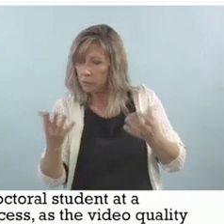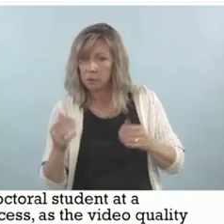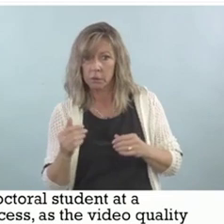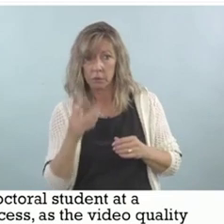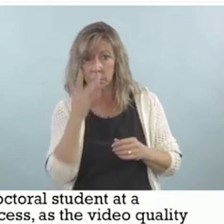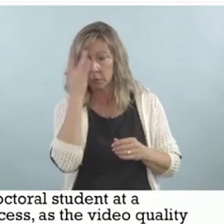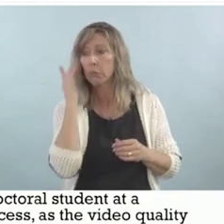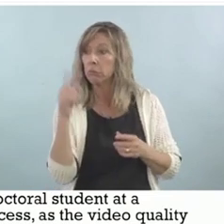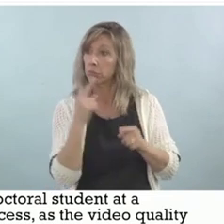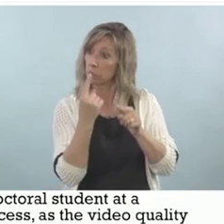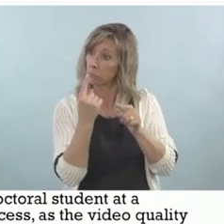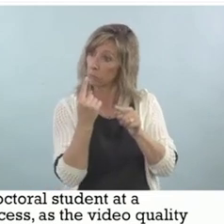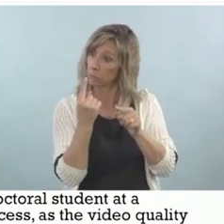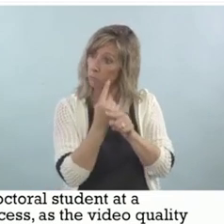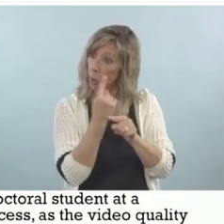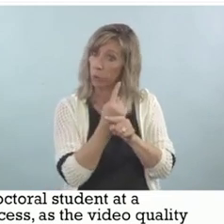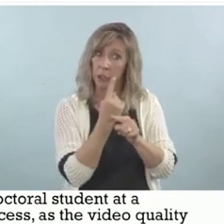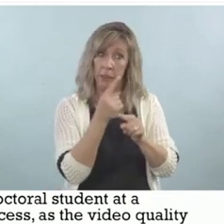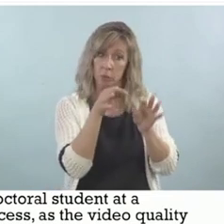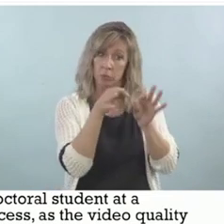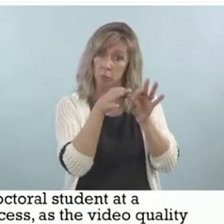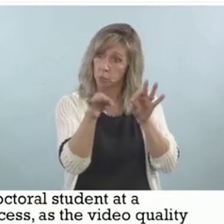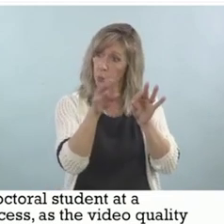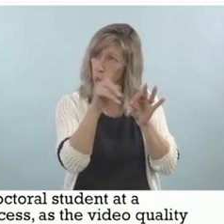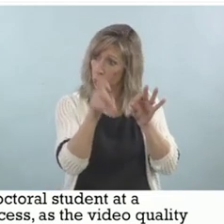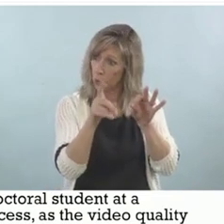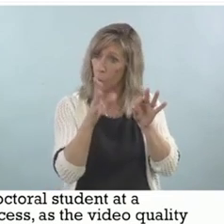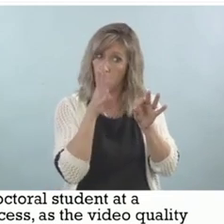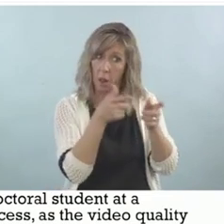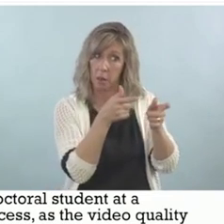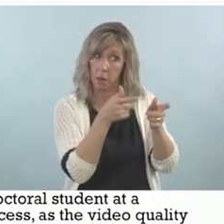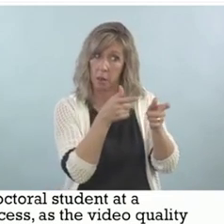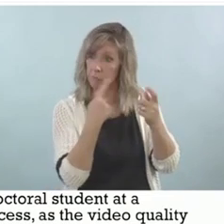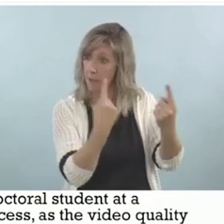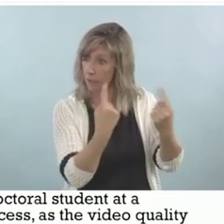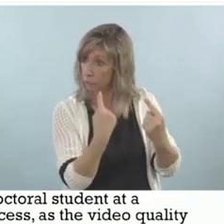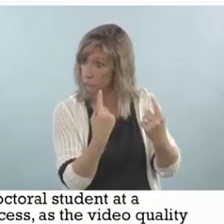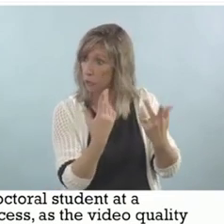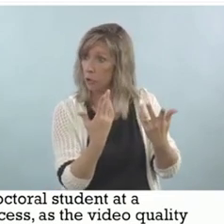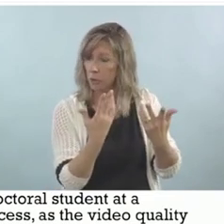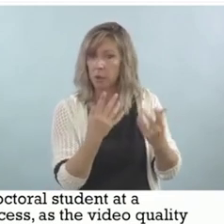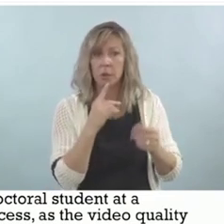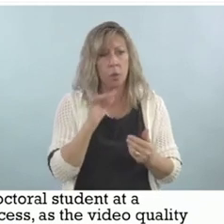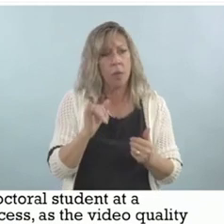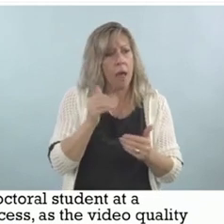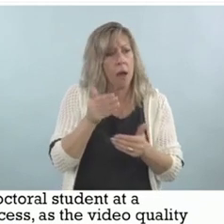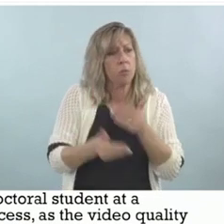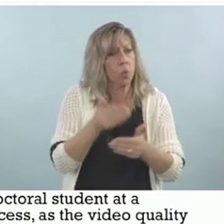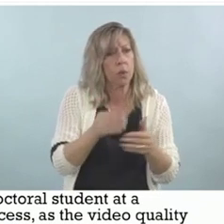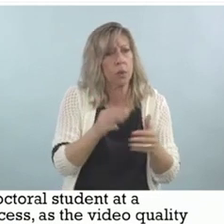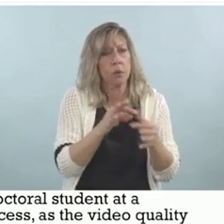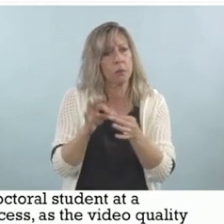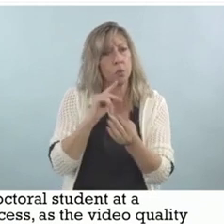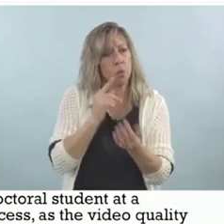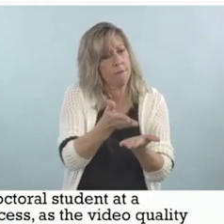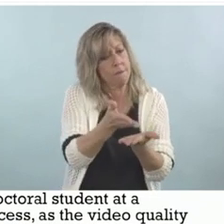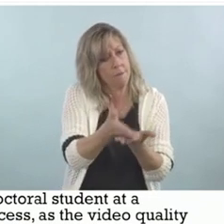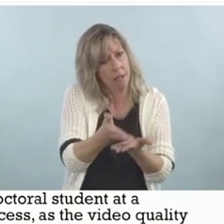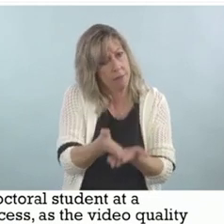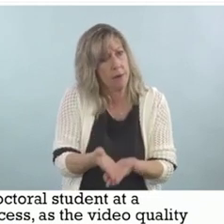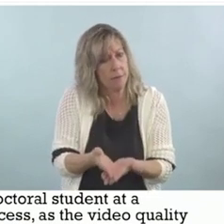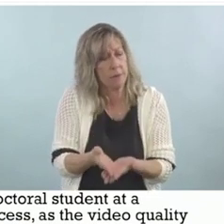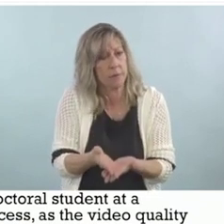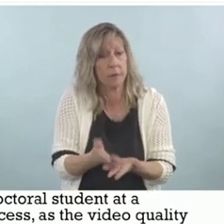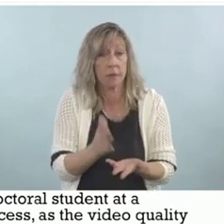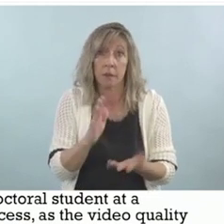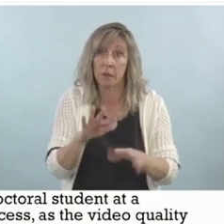issues of the question. So it's a process for validation that is very laborious and time